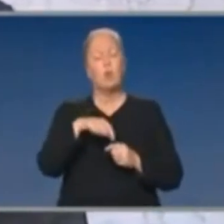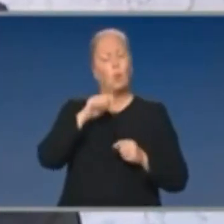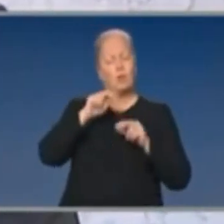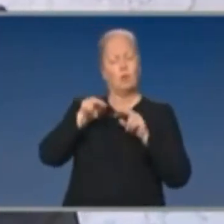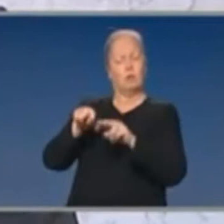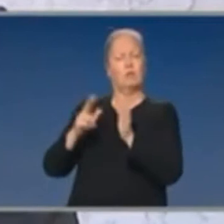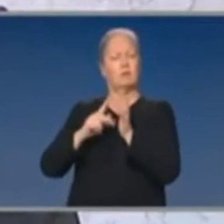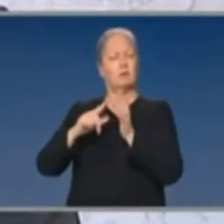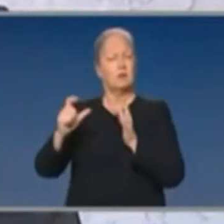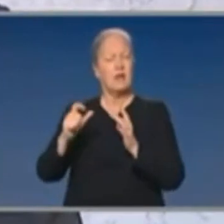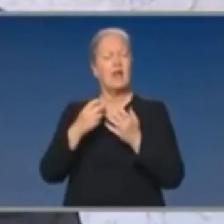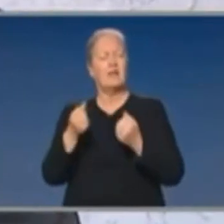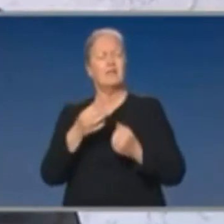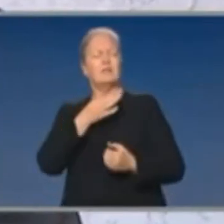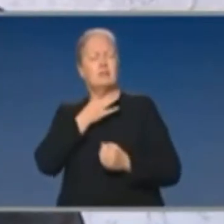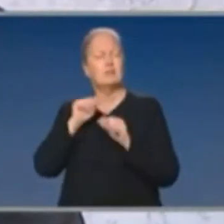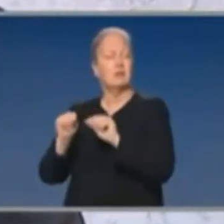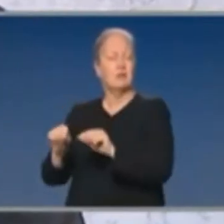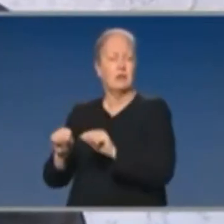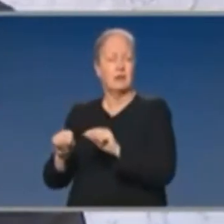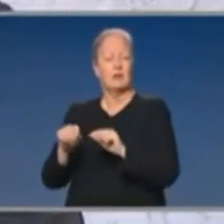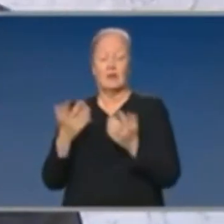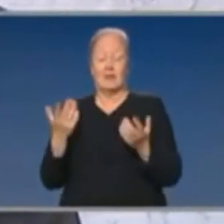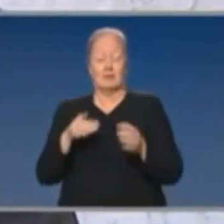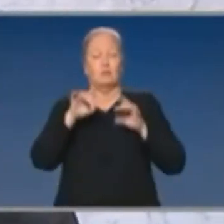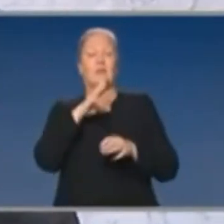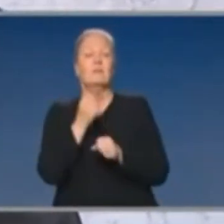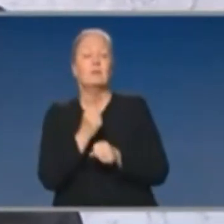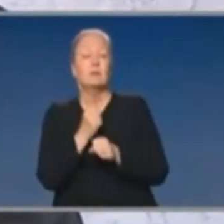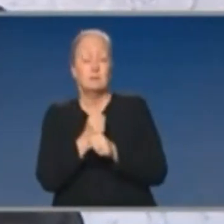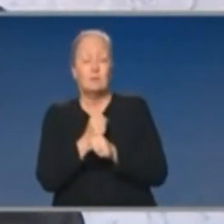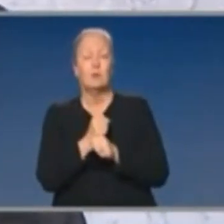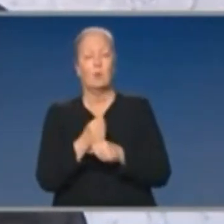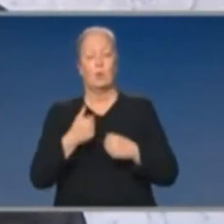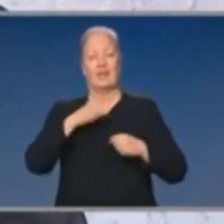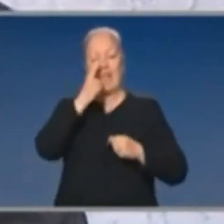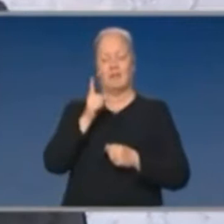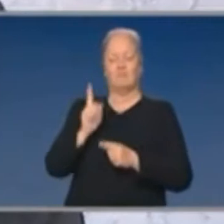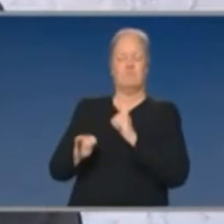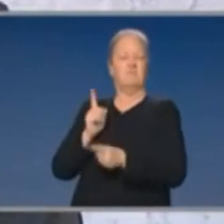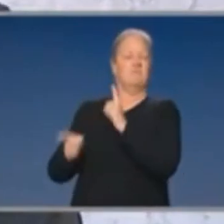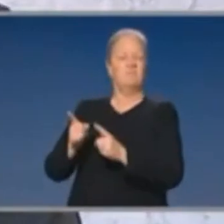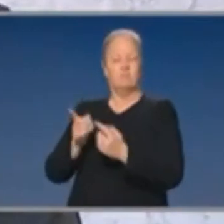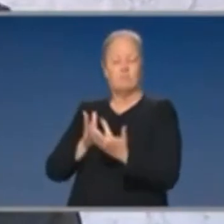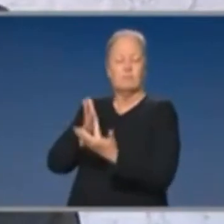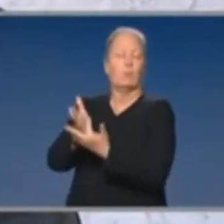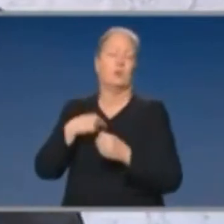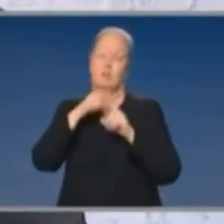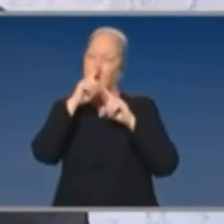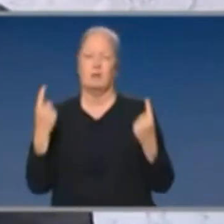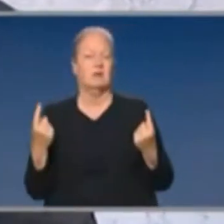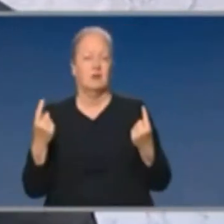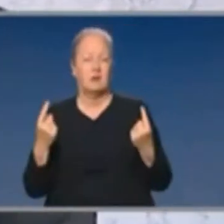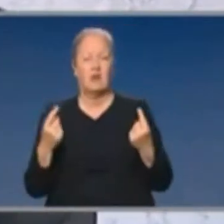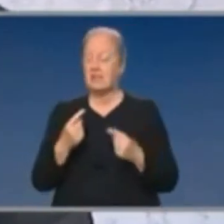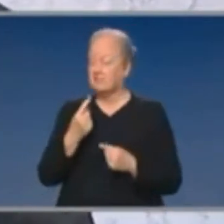with the Victorian Government. It's not for the Commonwealth Government. We do not have that authority to step in and